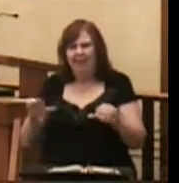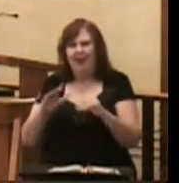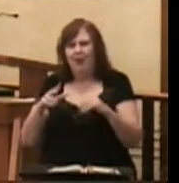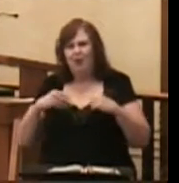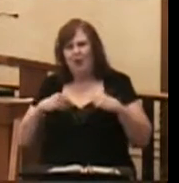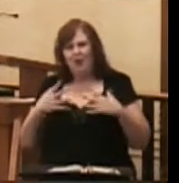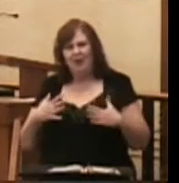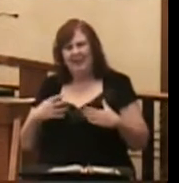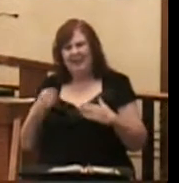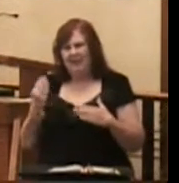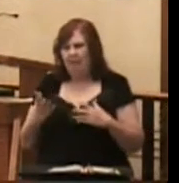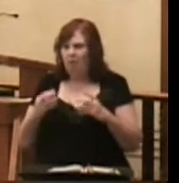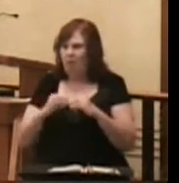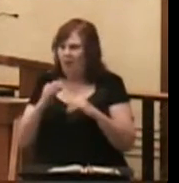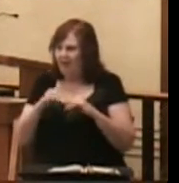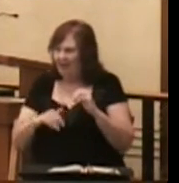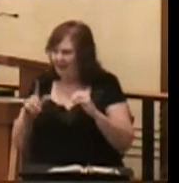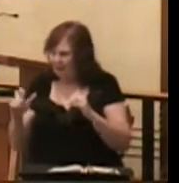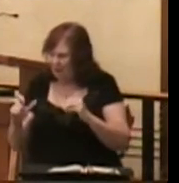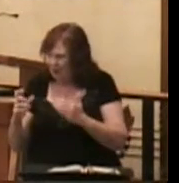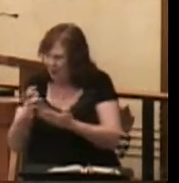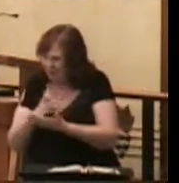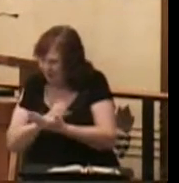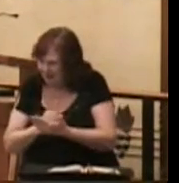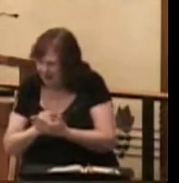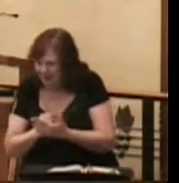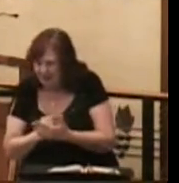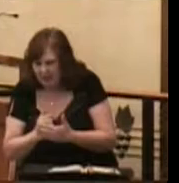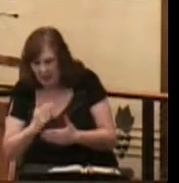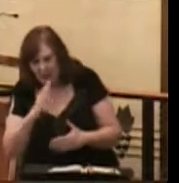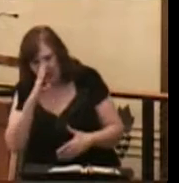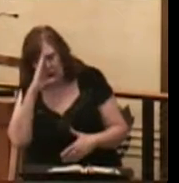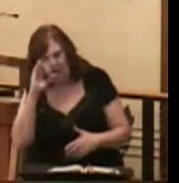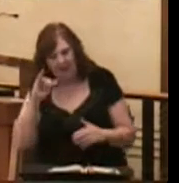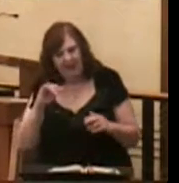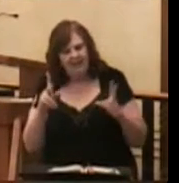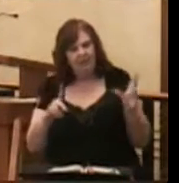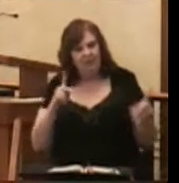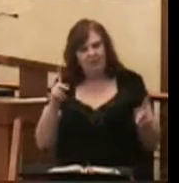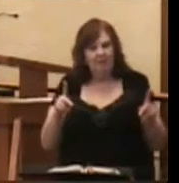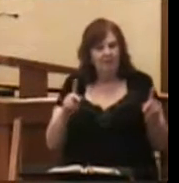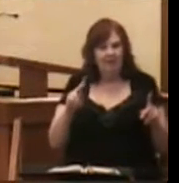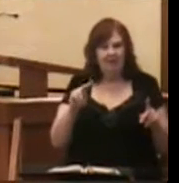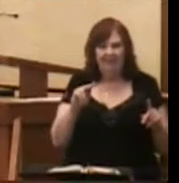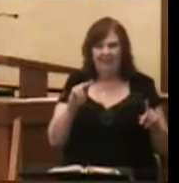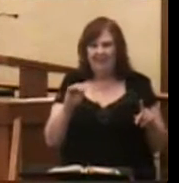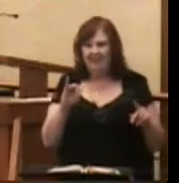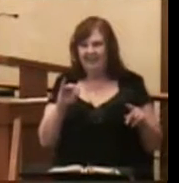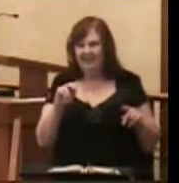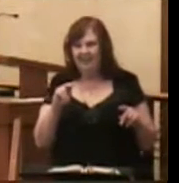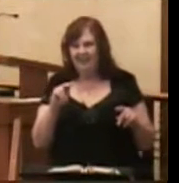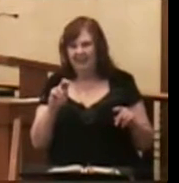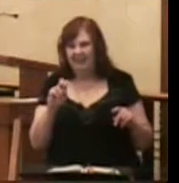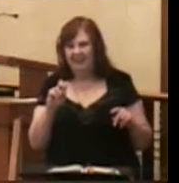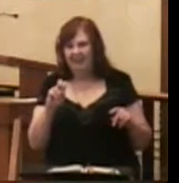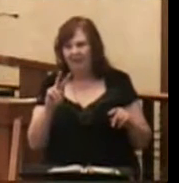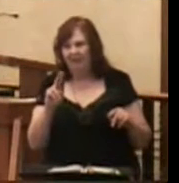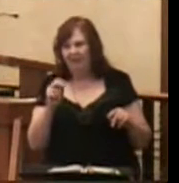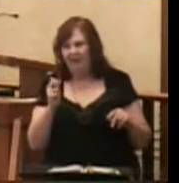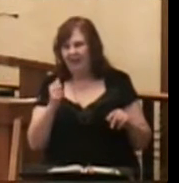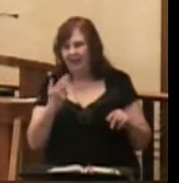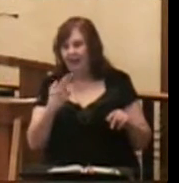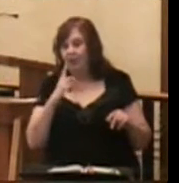deserve. From Jonah, we know that the people of Nineveh were very wicked. They didn't deserve another